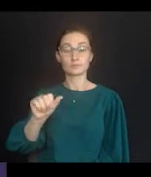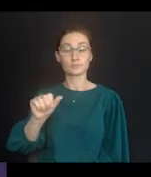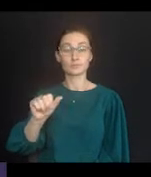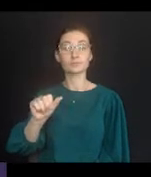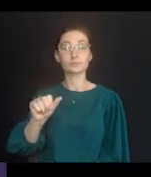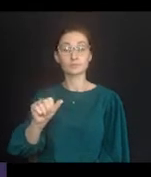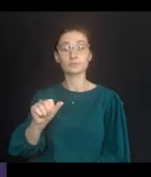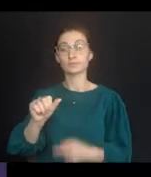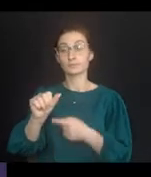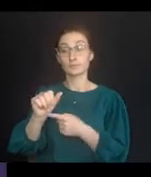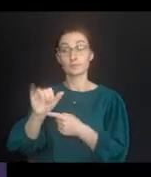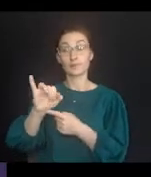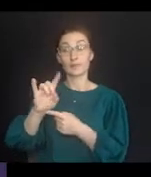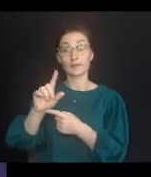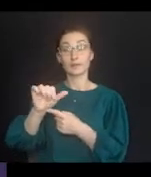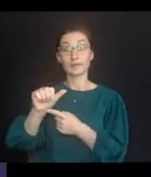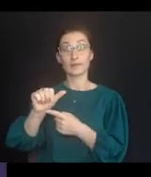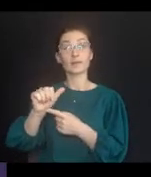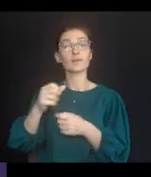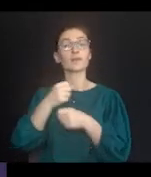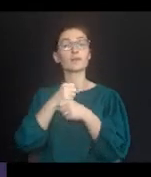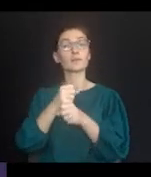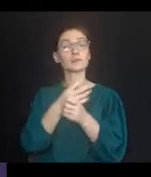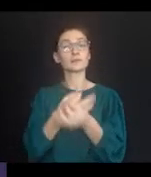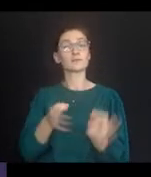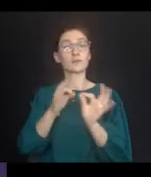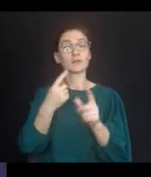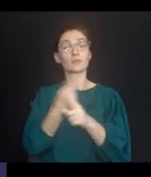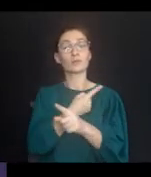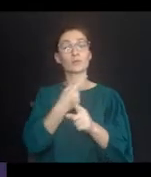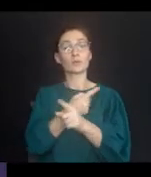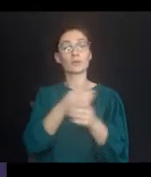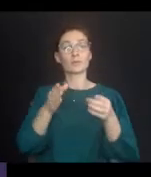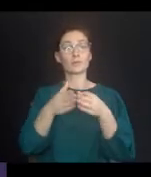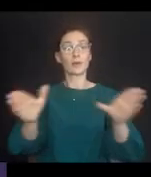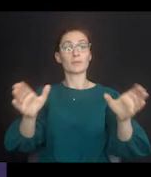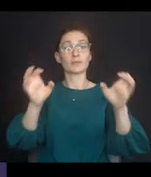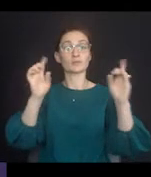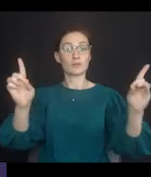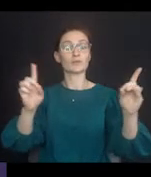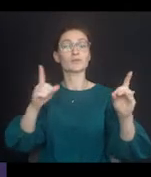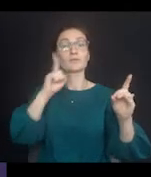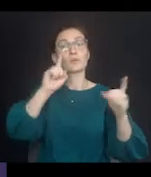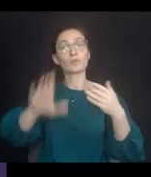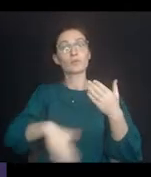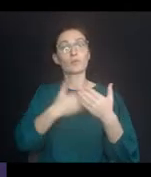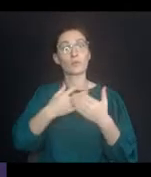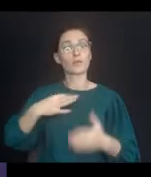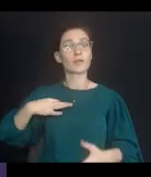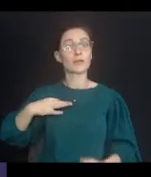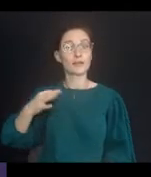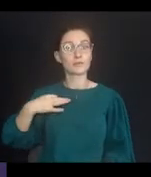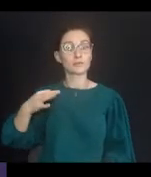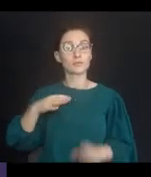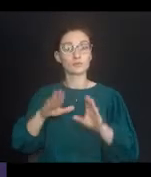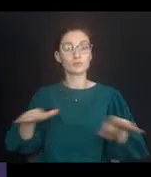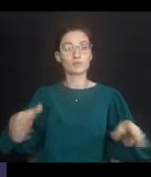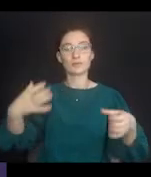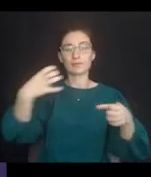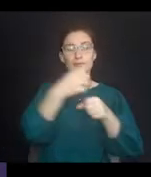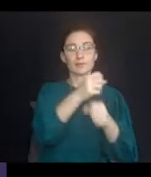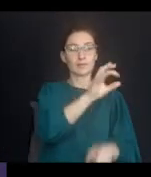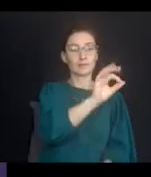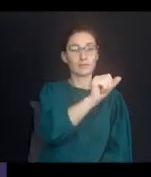IDEA. The IDEA makes available a free, appropriate public education or FAPE